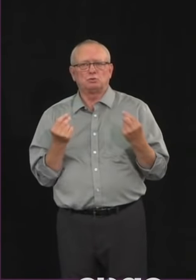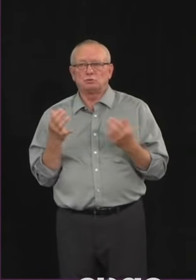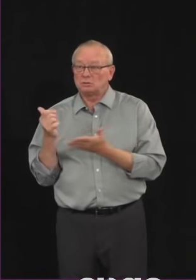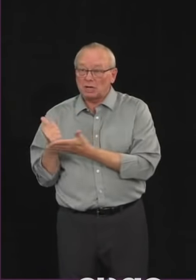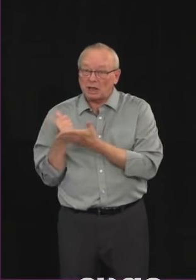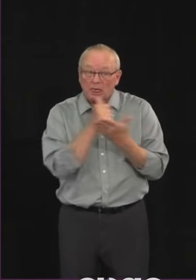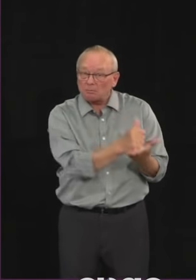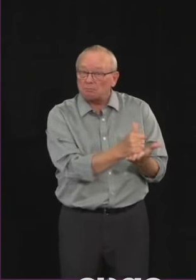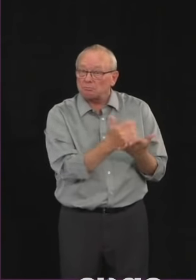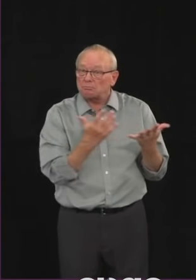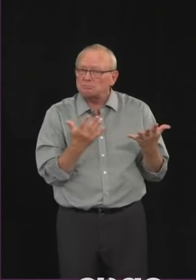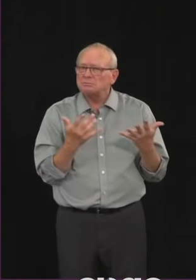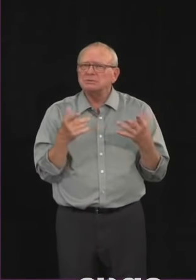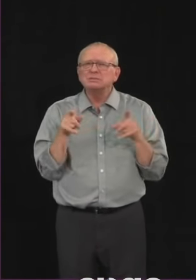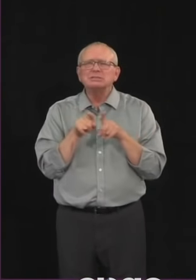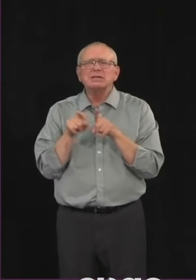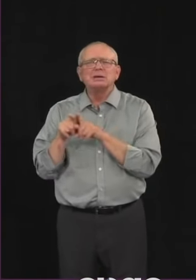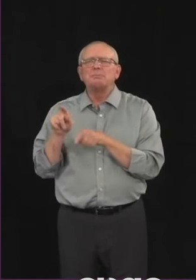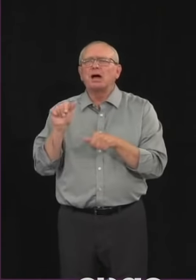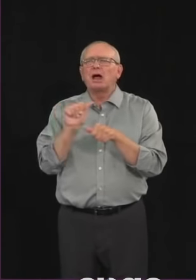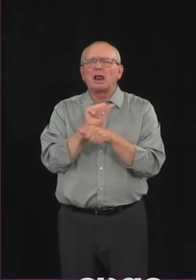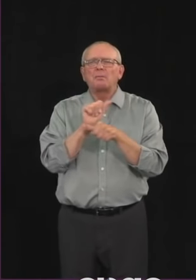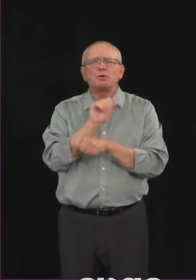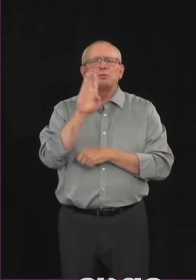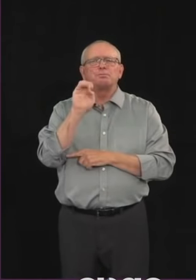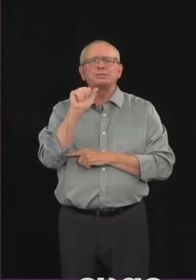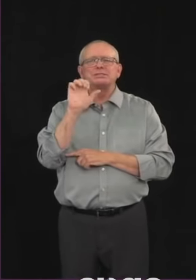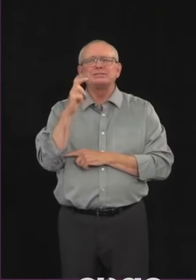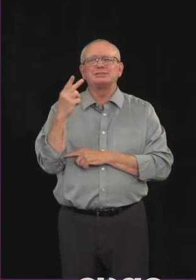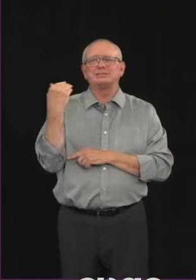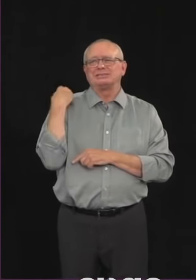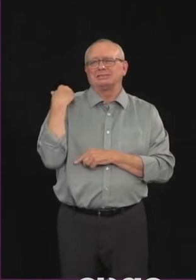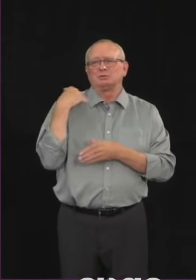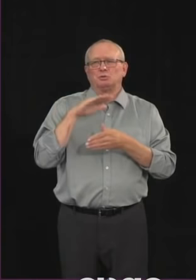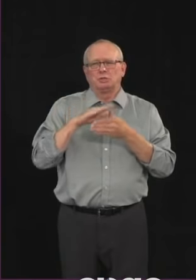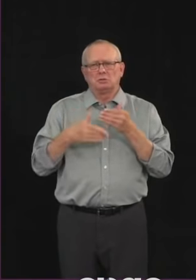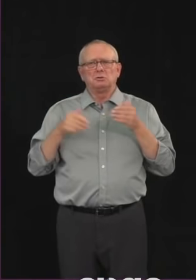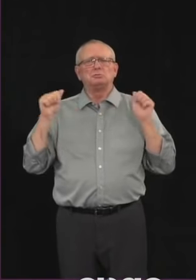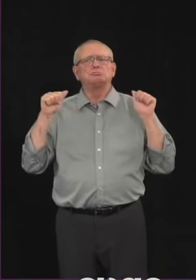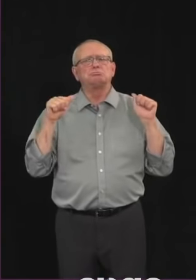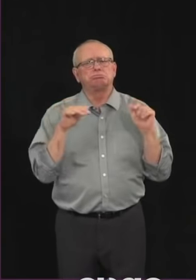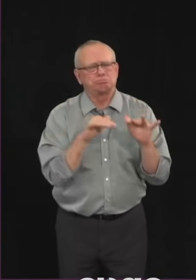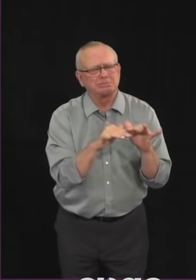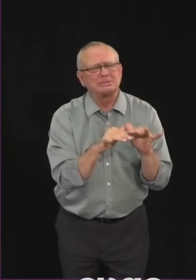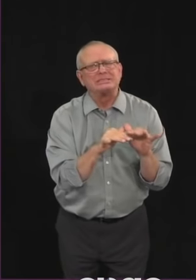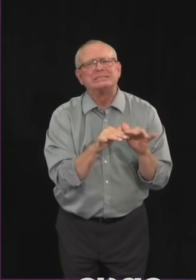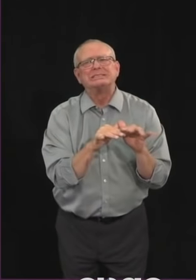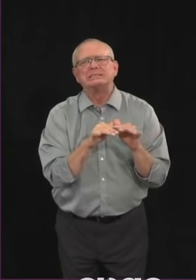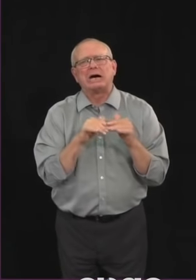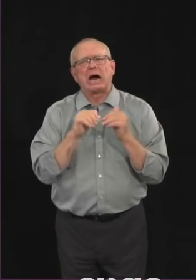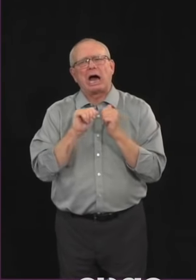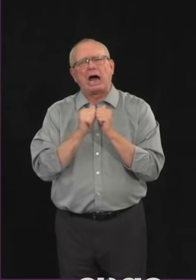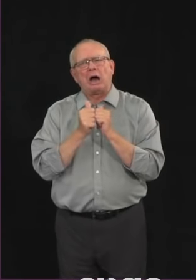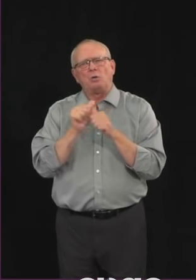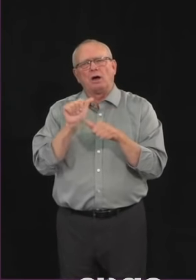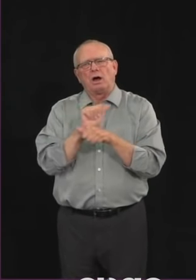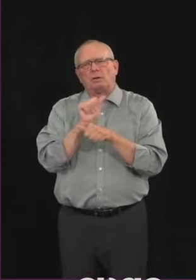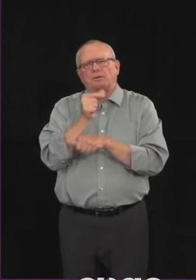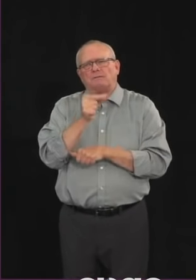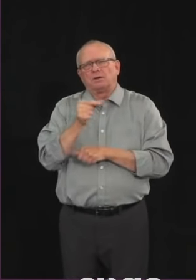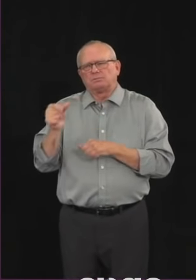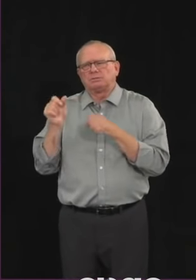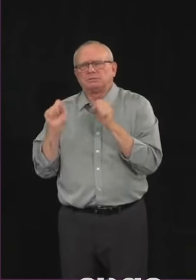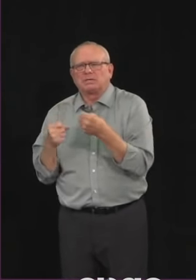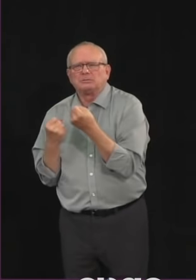Alberta Beach was also quite quite crowded this weekend. Well before I let you know ask